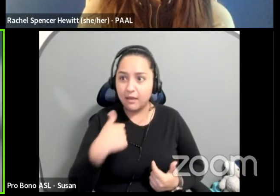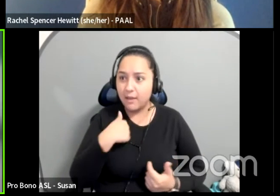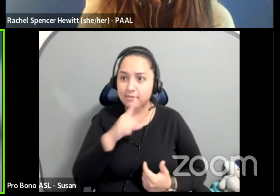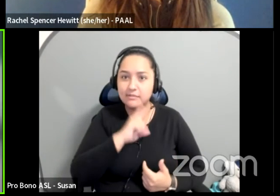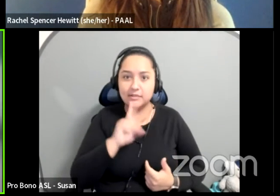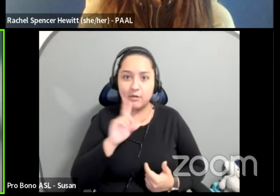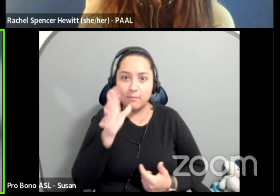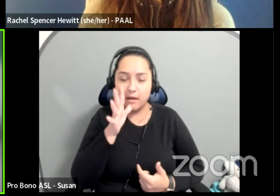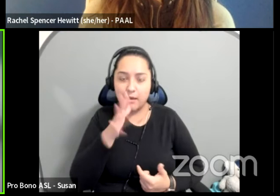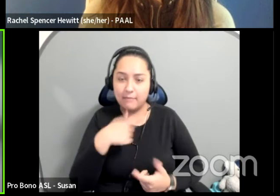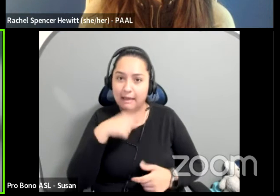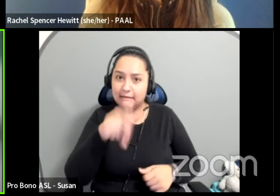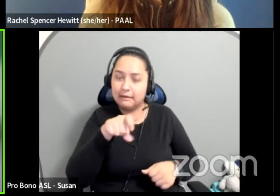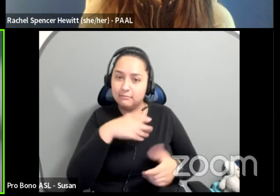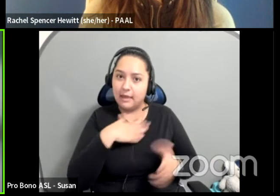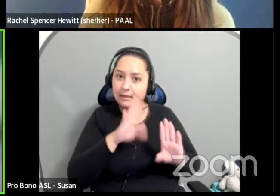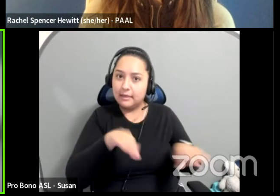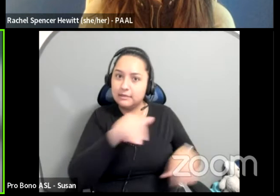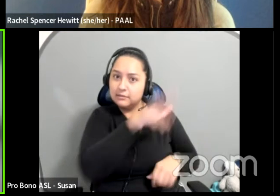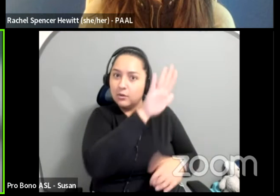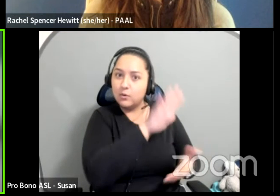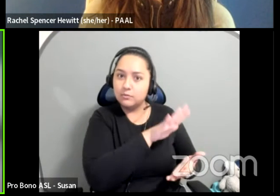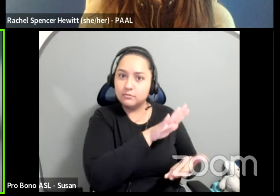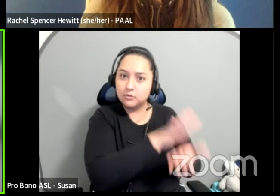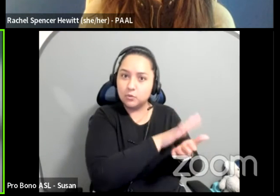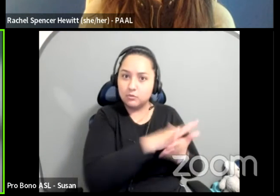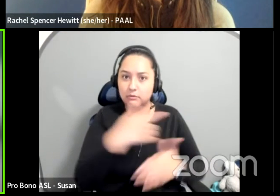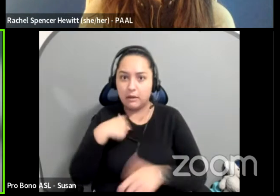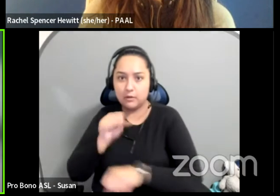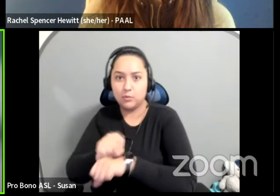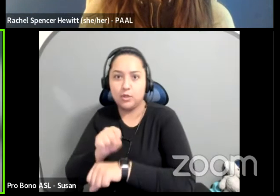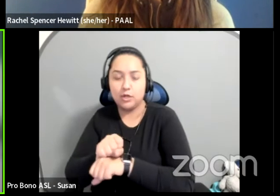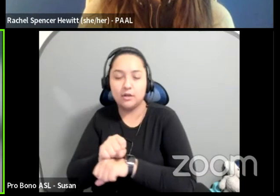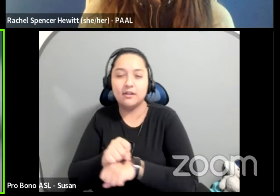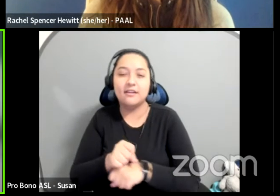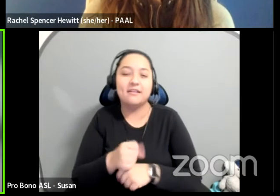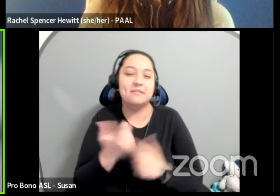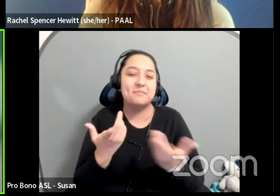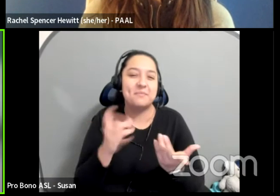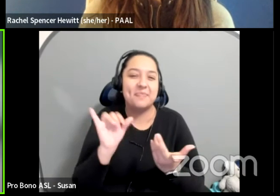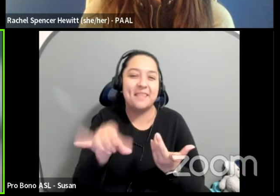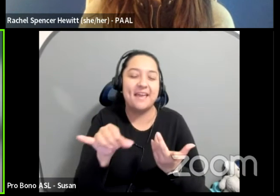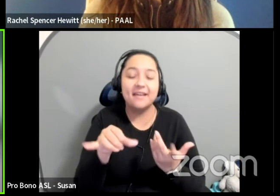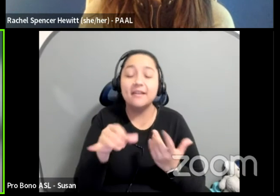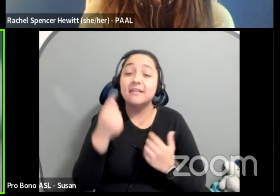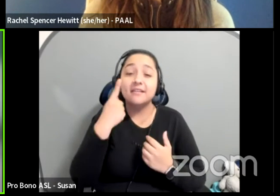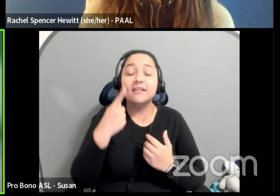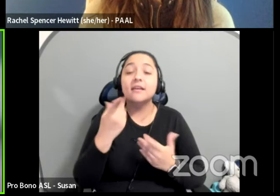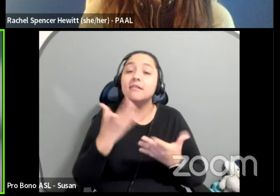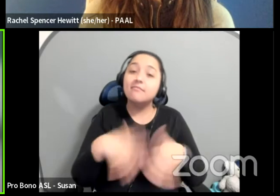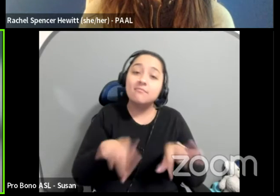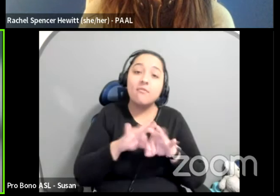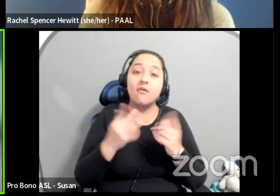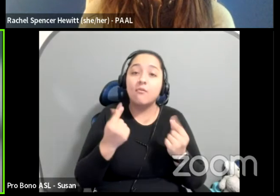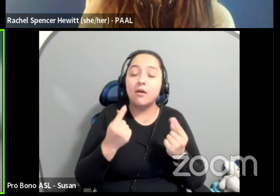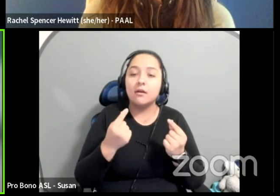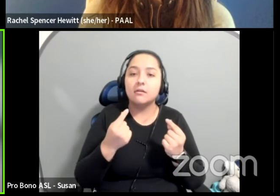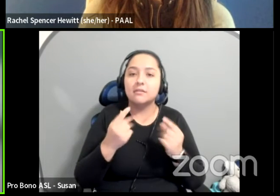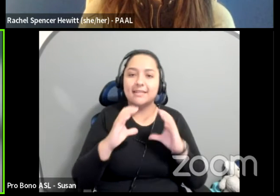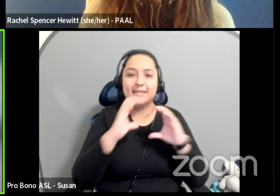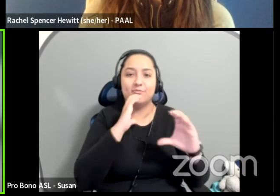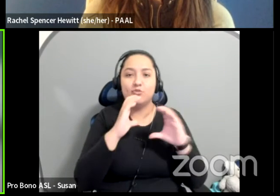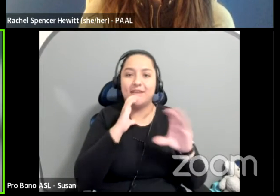I think that having open communication, you know, I've definitely seen theaters look at alternative